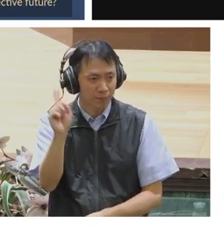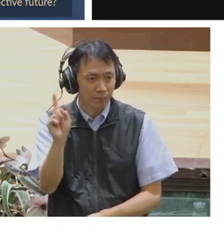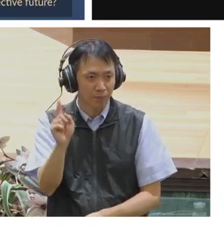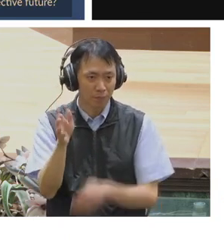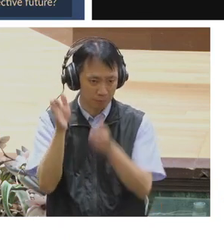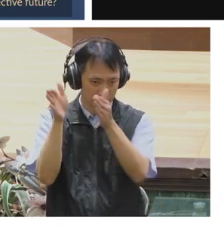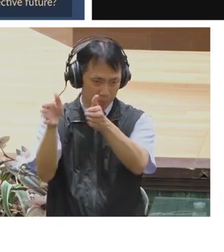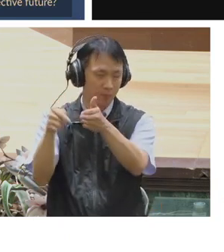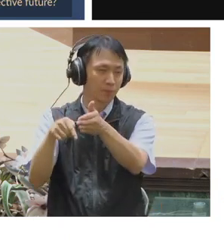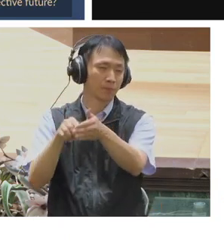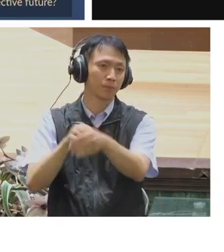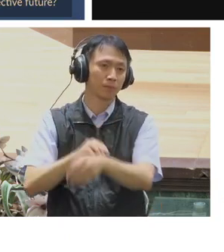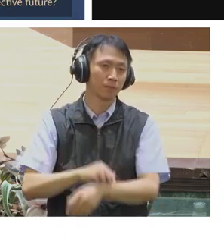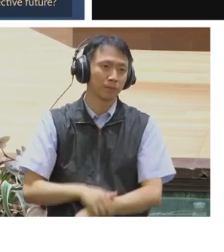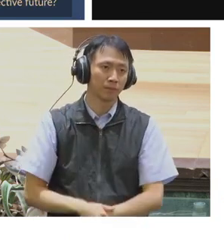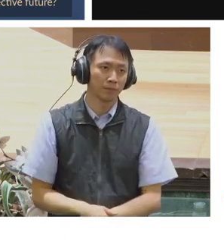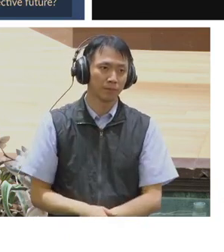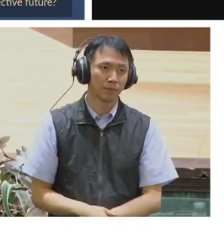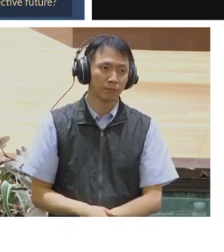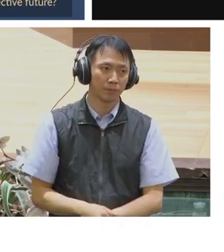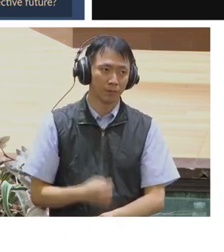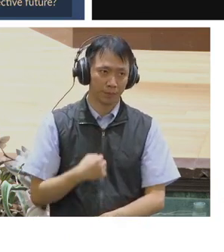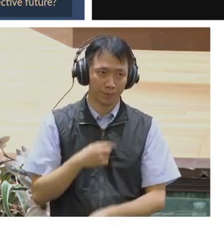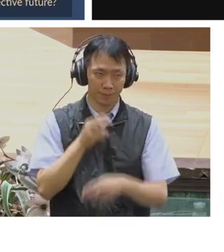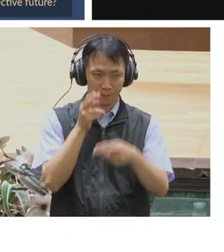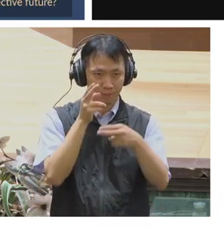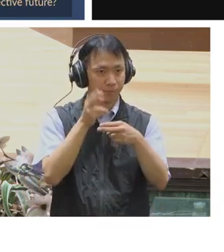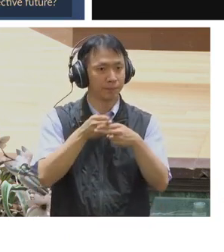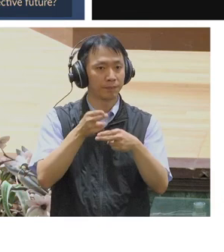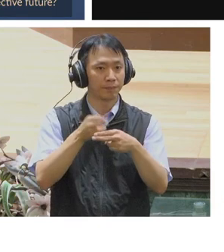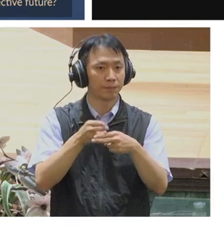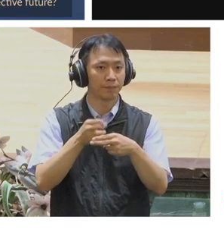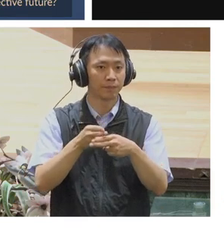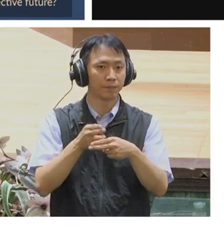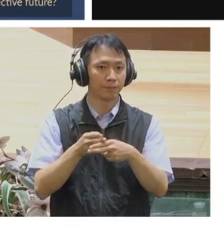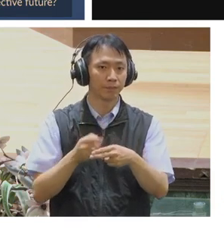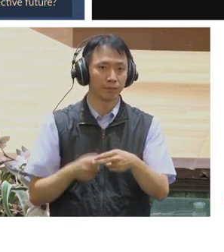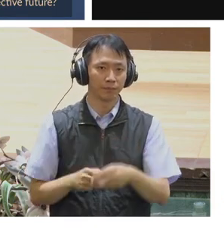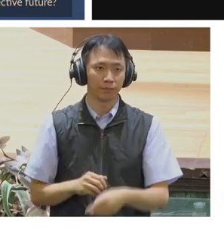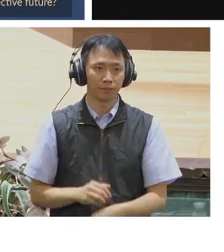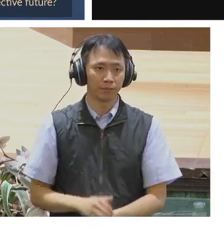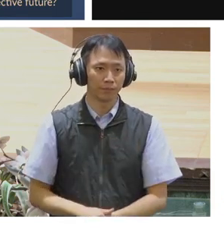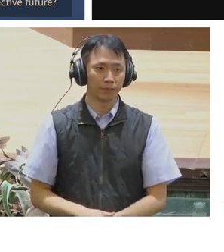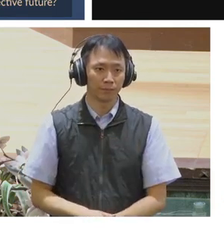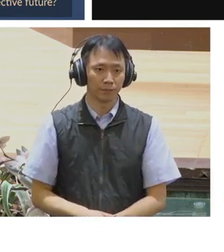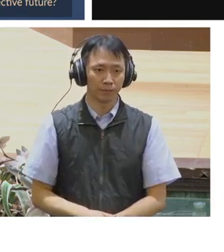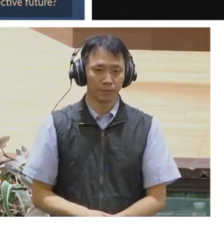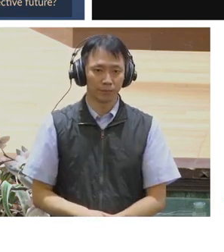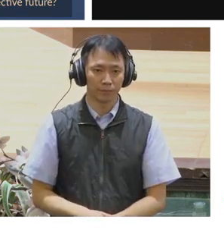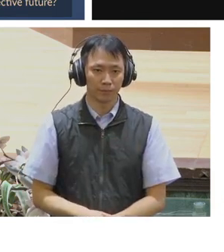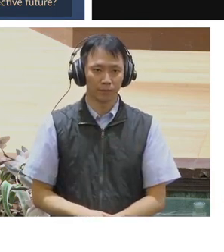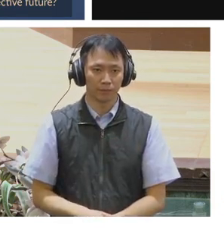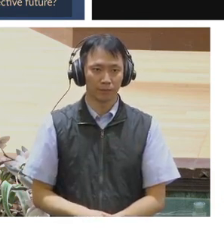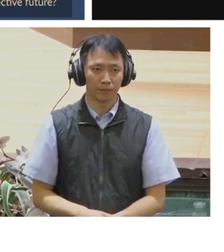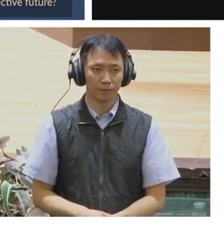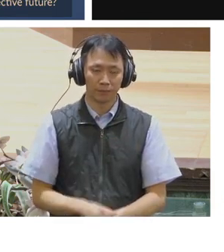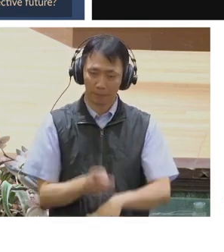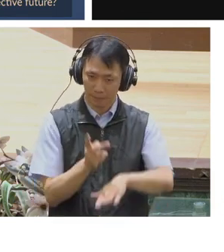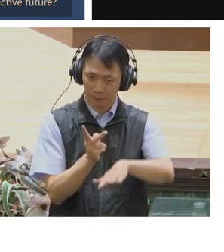I think that the culture that is being created around the application of the technology is the most powerful asset we have.